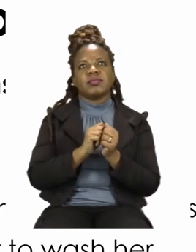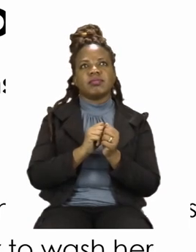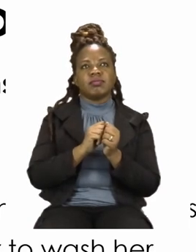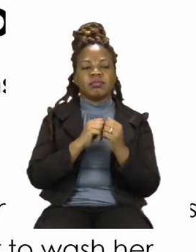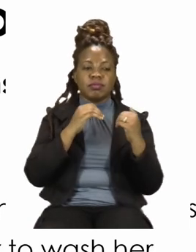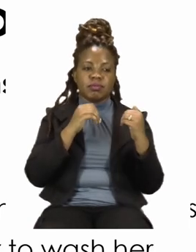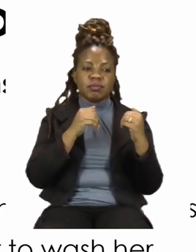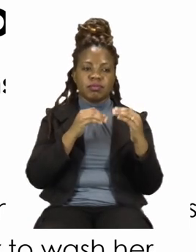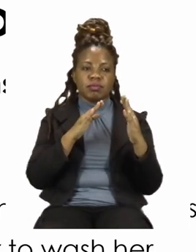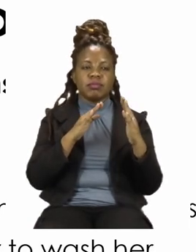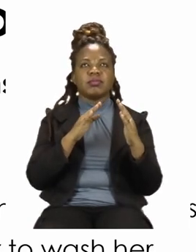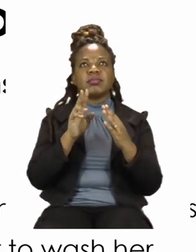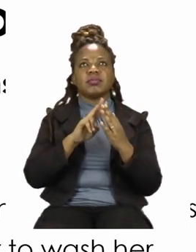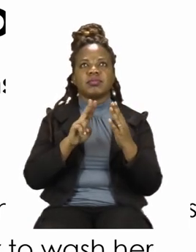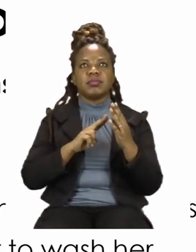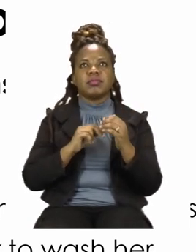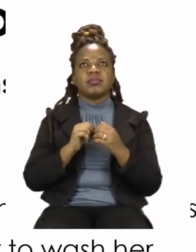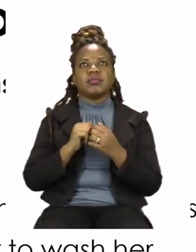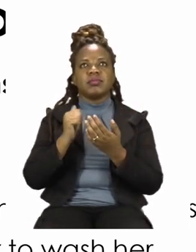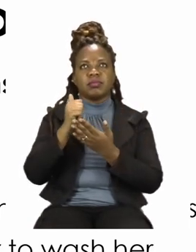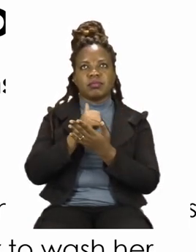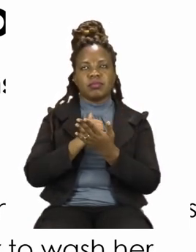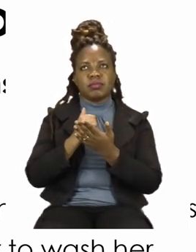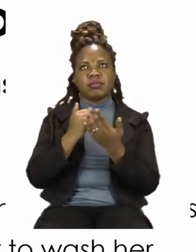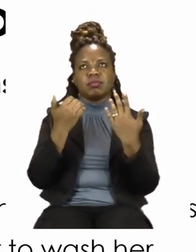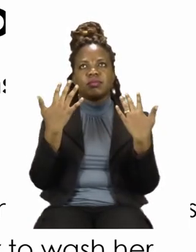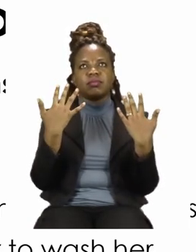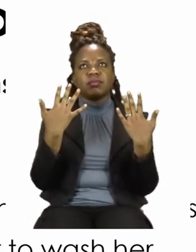with the heading clean hands.